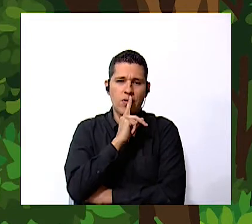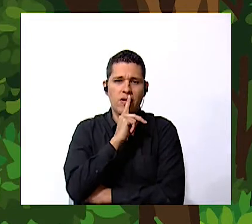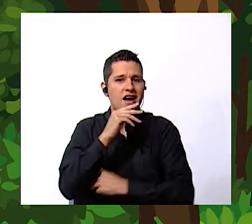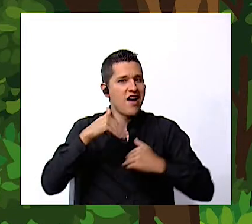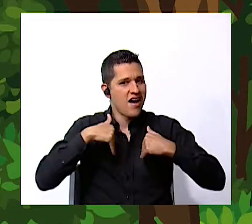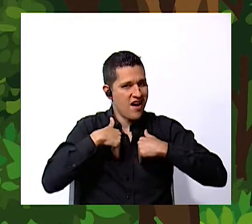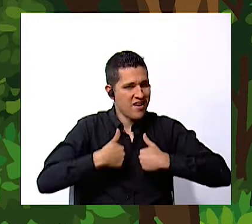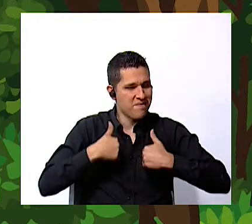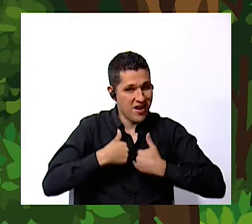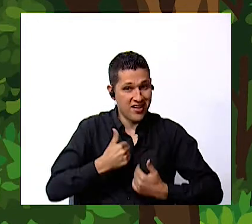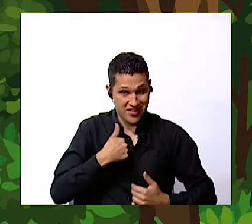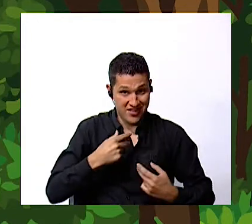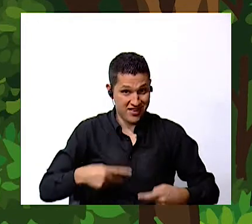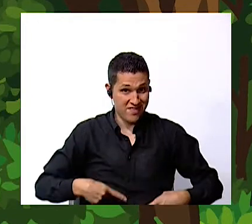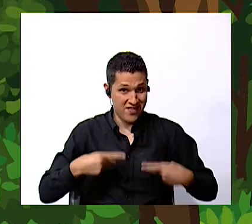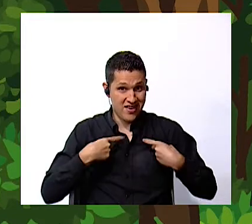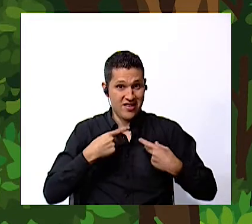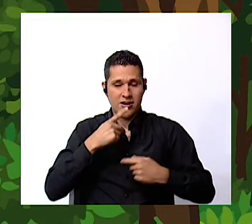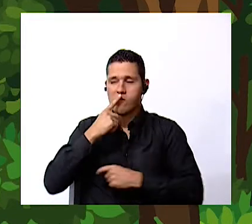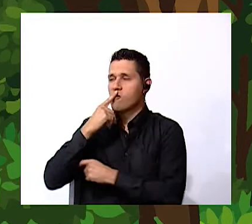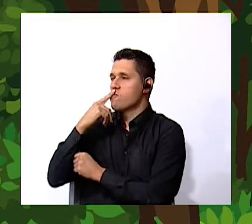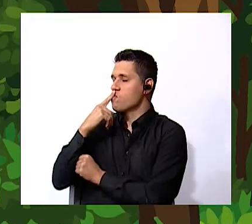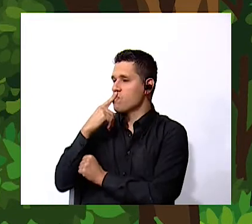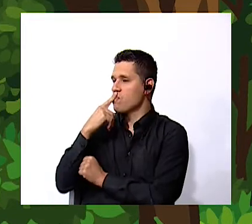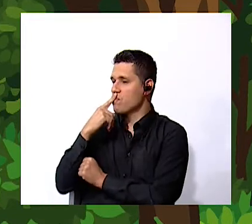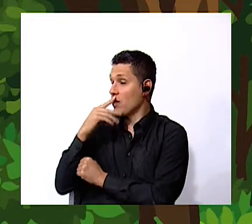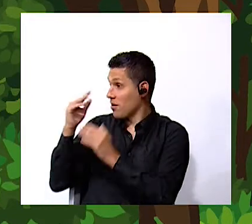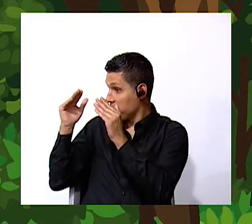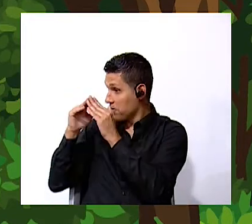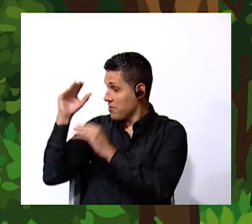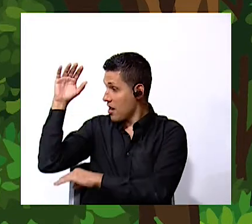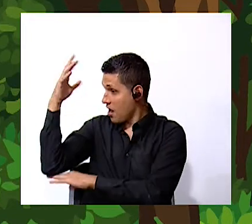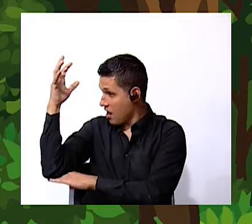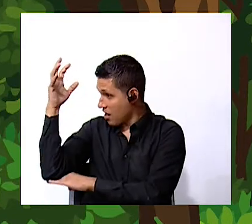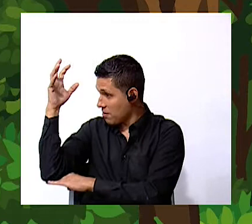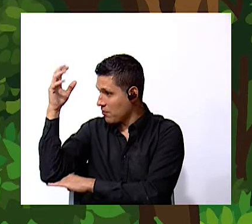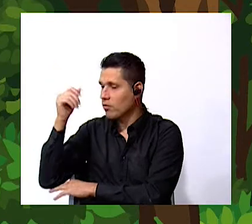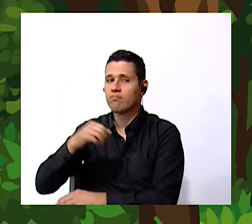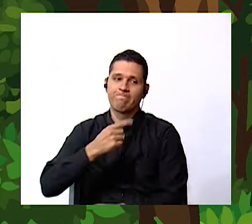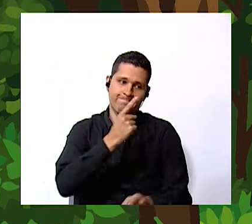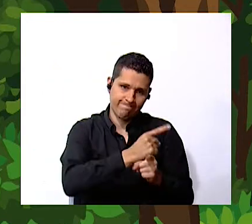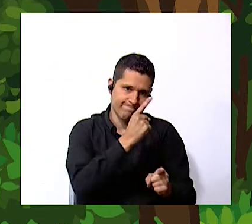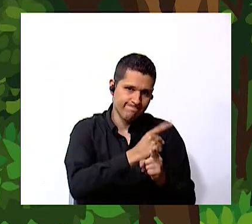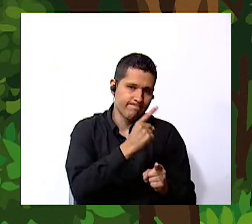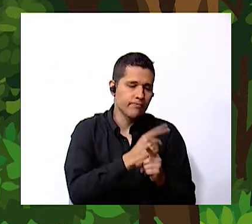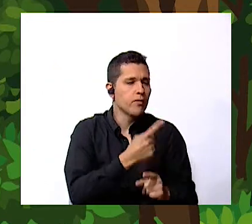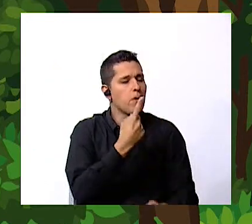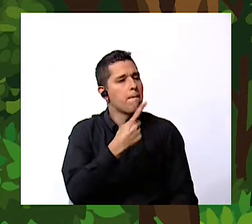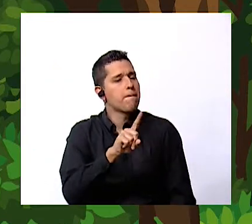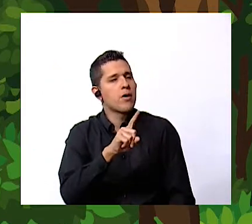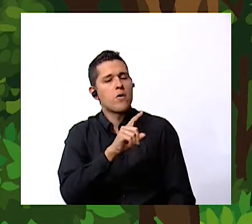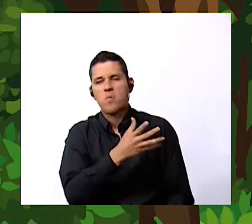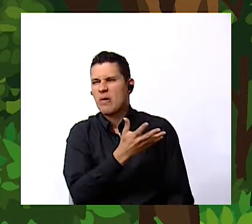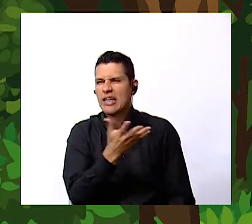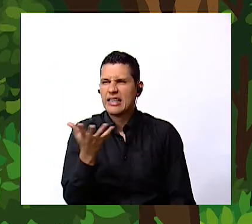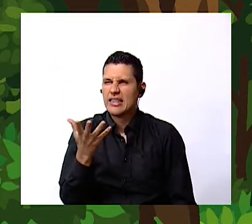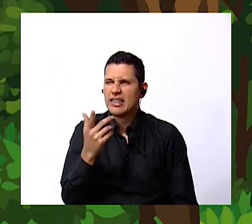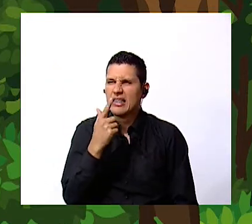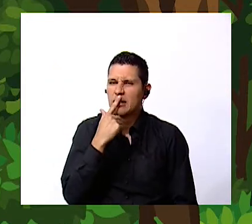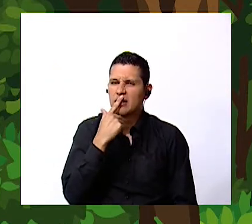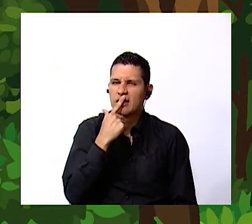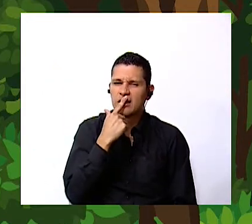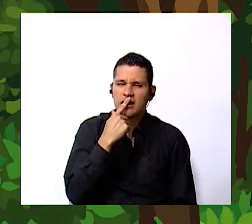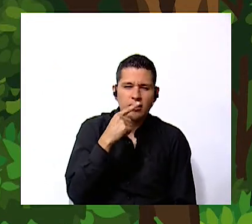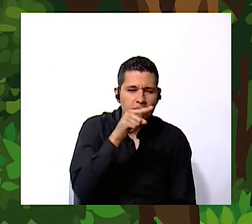live well i know i live on a tree yes you live on a tree but what about those animals